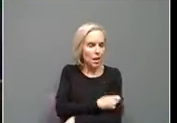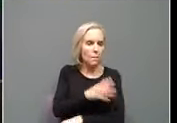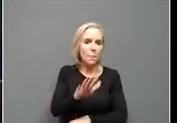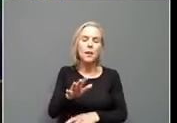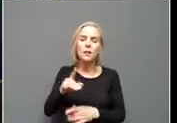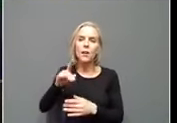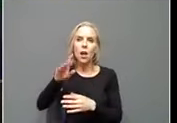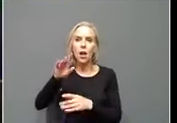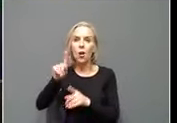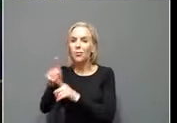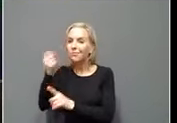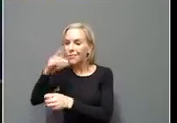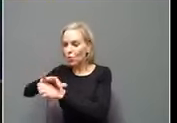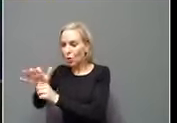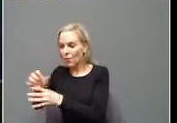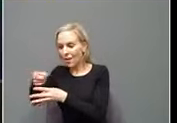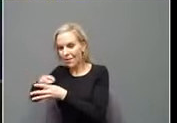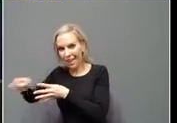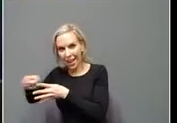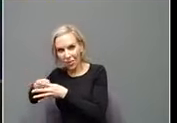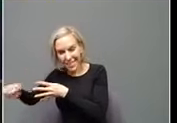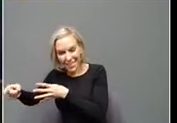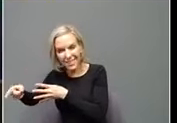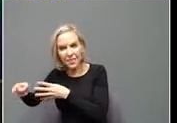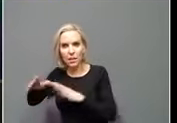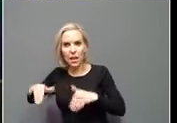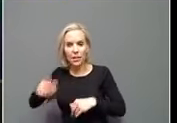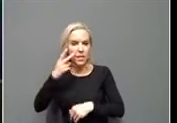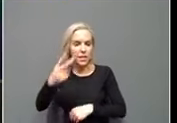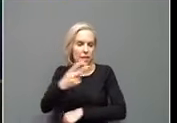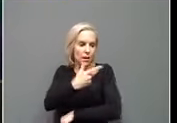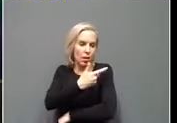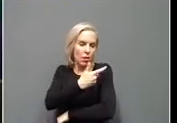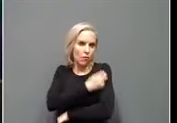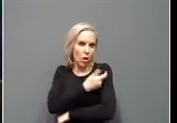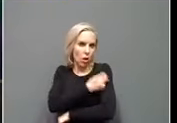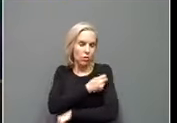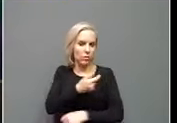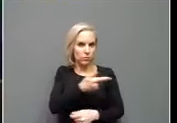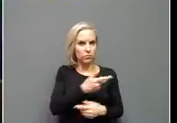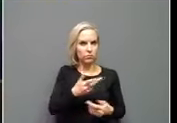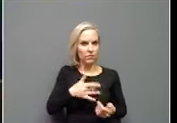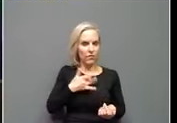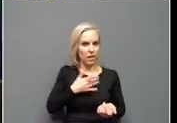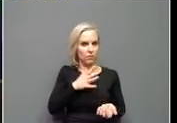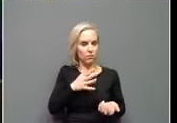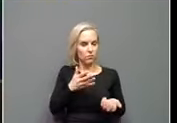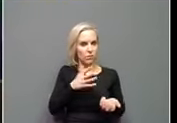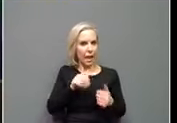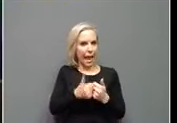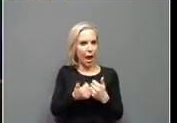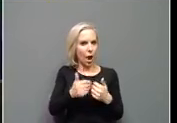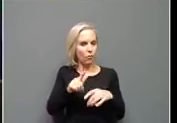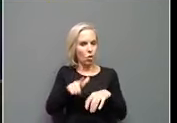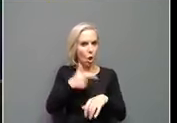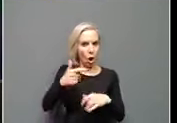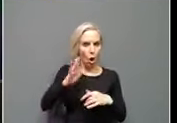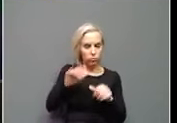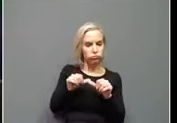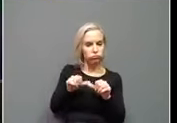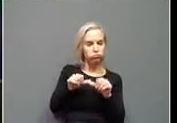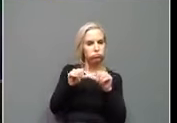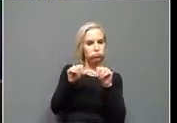still haven't seen somebody who's been vaccinated, uh, lose a lot of their antibodies yet. We haven't seen how long that, that it'll truly last.